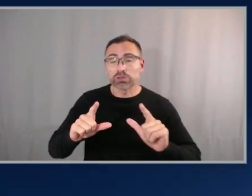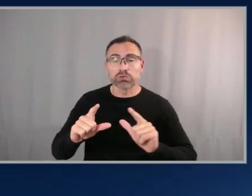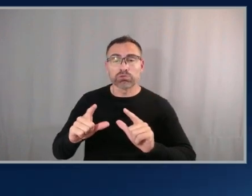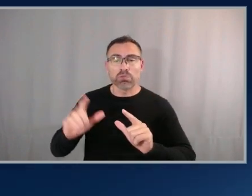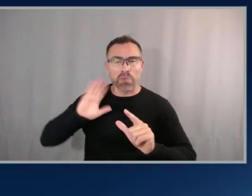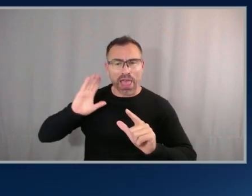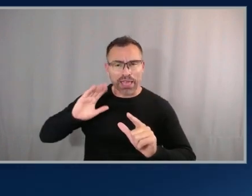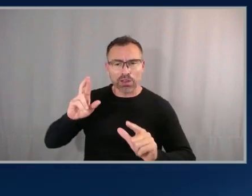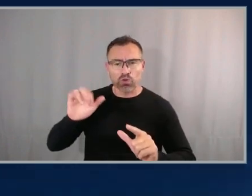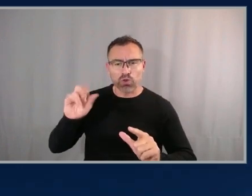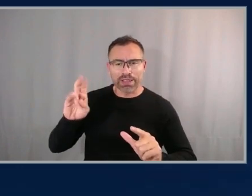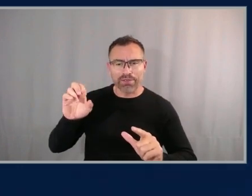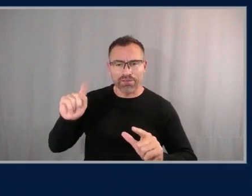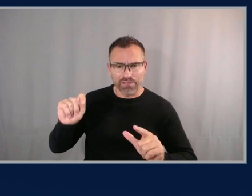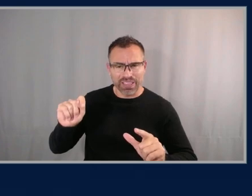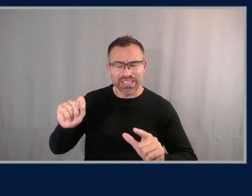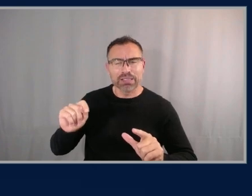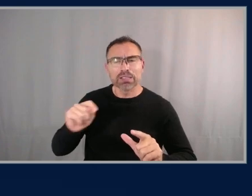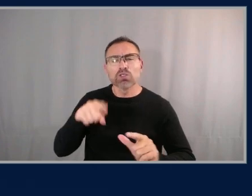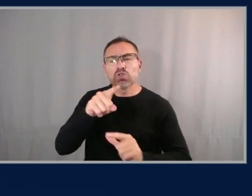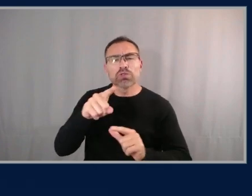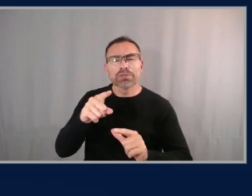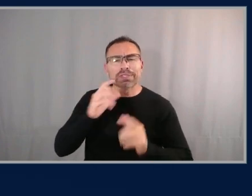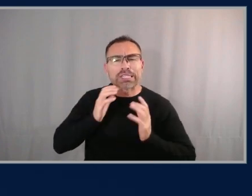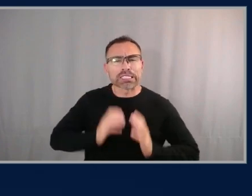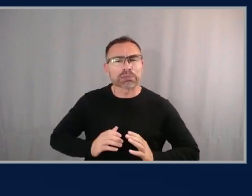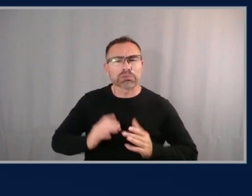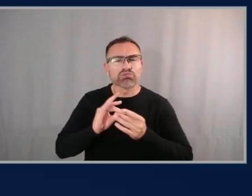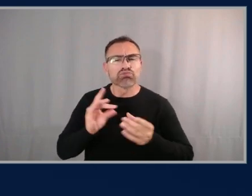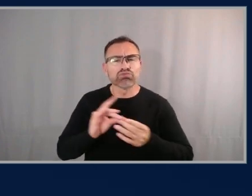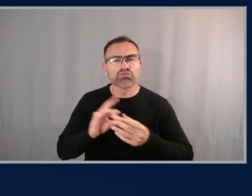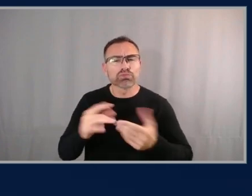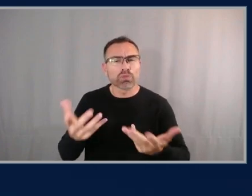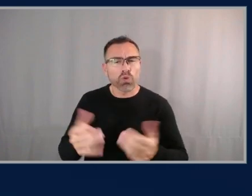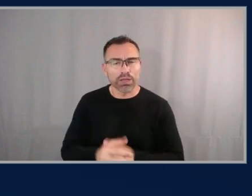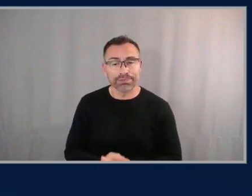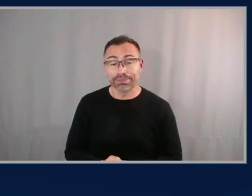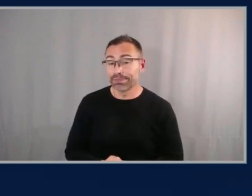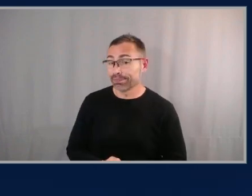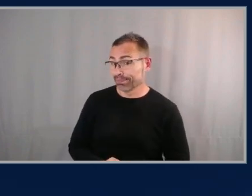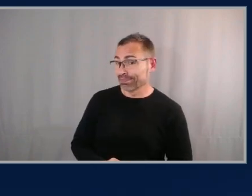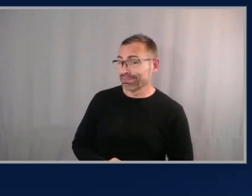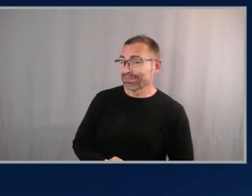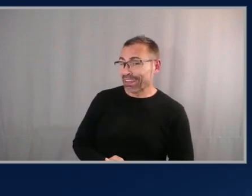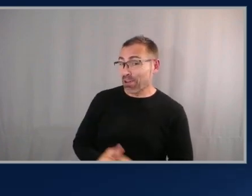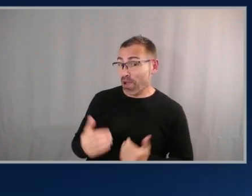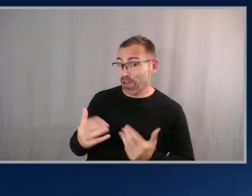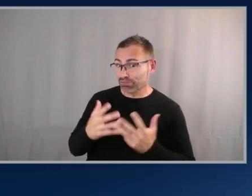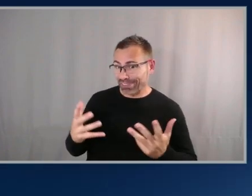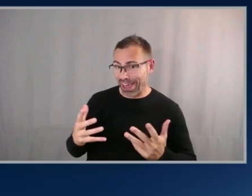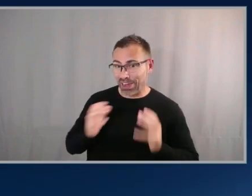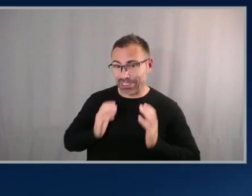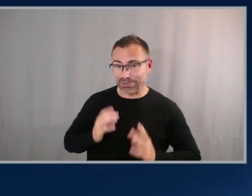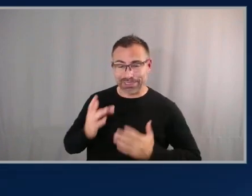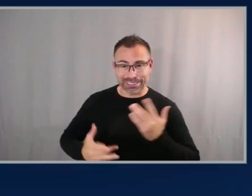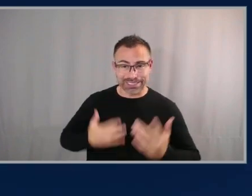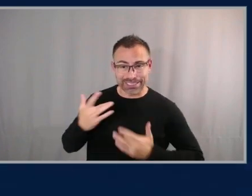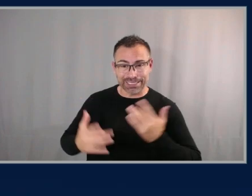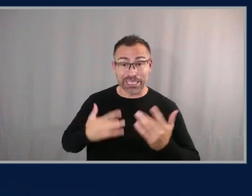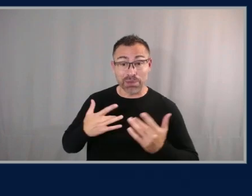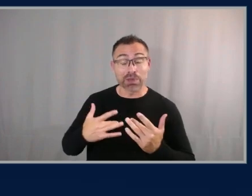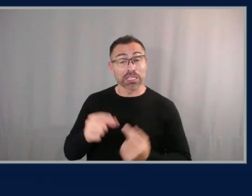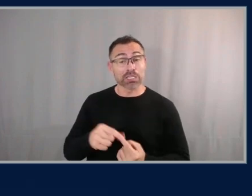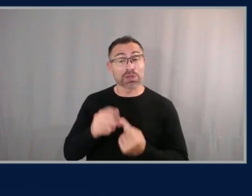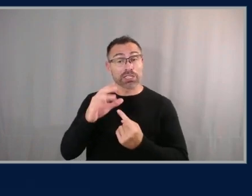to hear from customers we've uh we've had a lot of excitement from customers on this um especially customers who are building large these